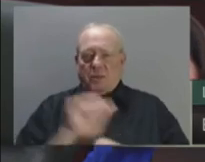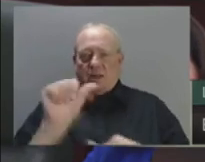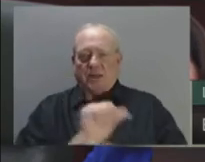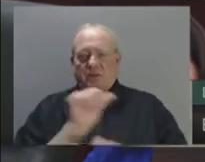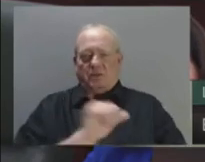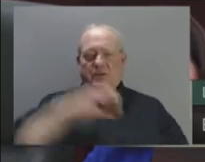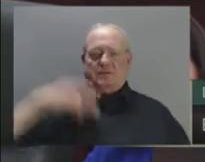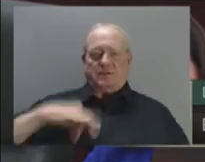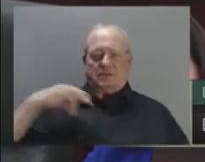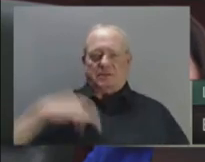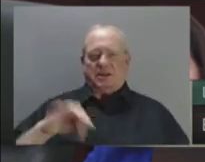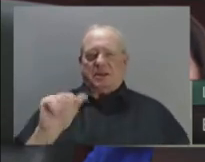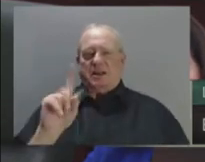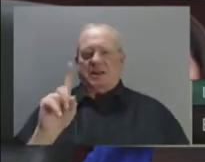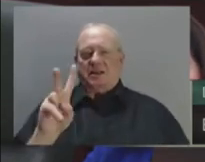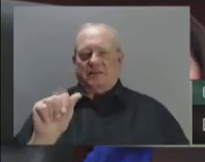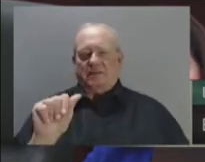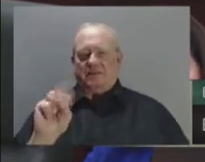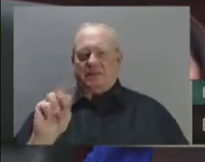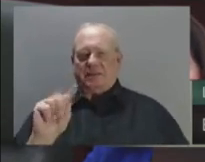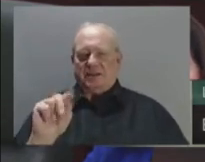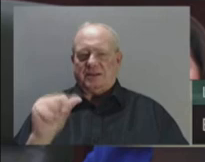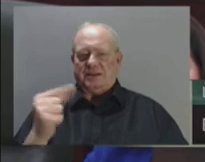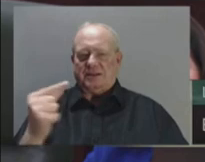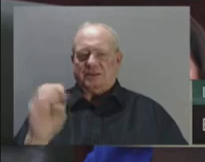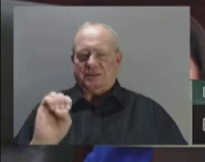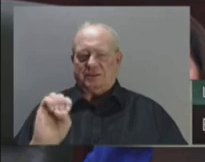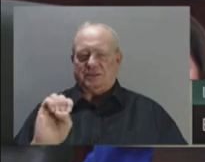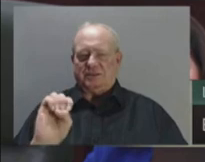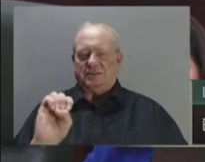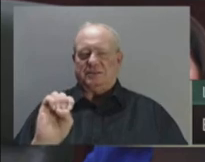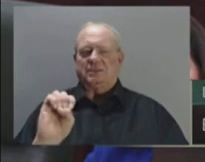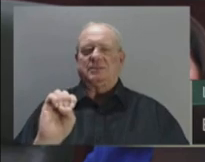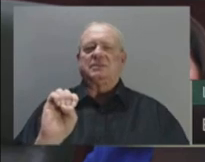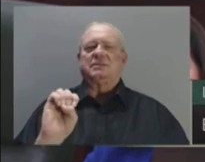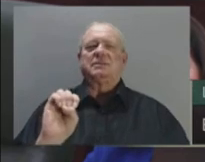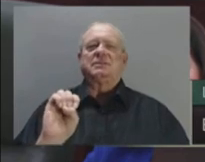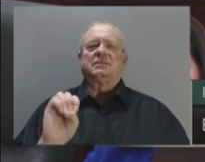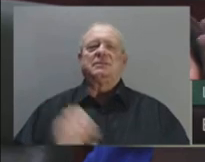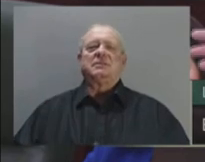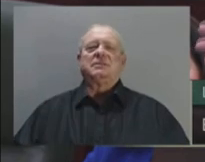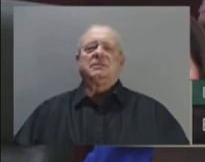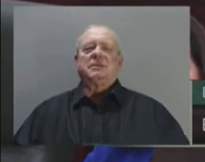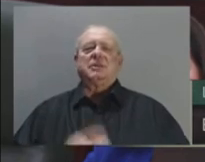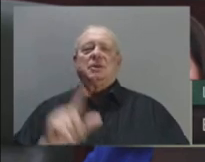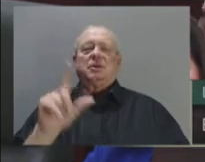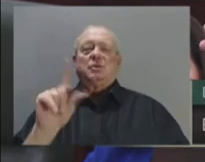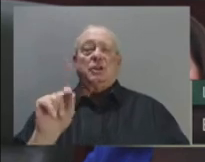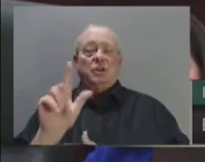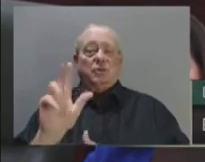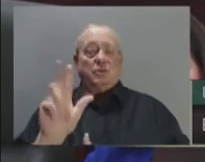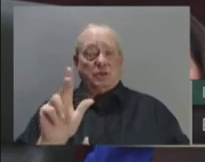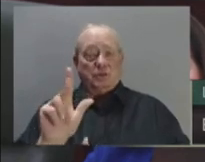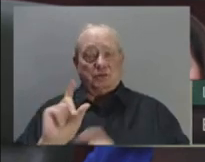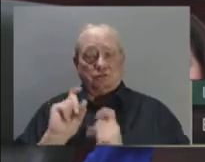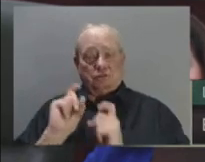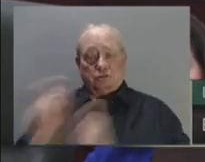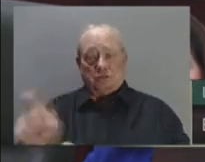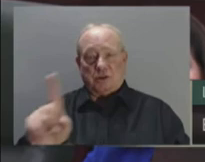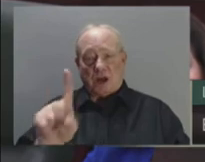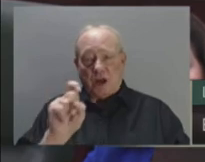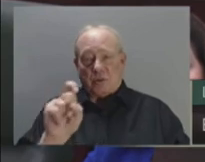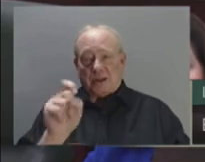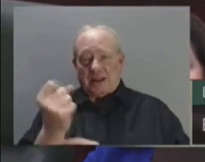created last year, Budget 23 is allocating $111 million to expand seats in construction, tech,